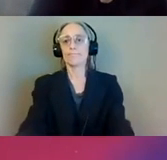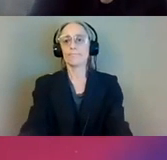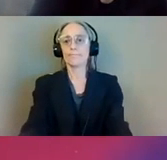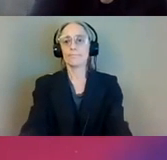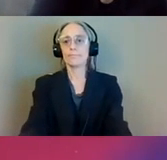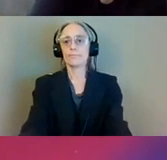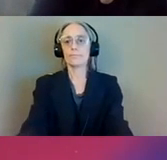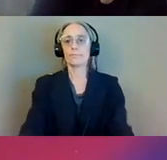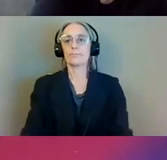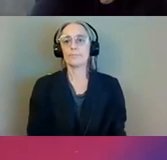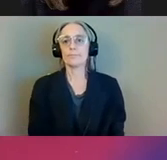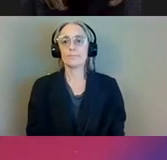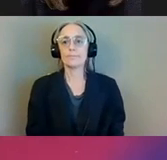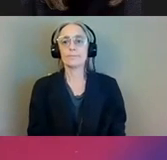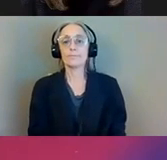Next, please.